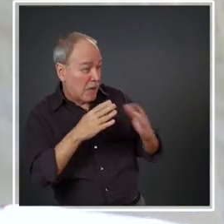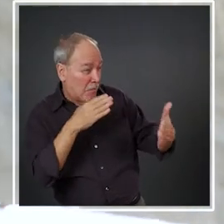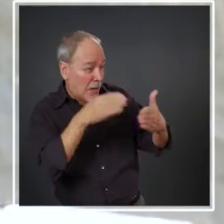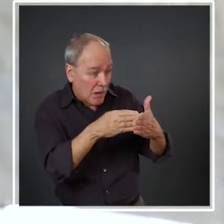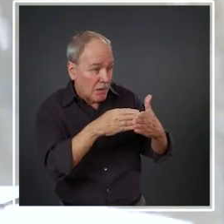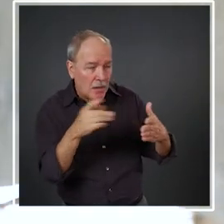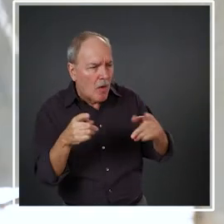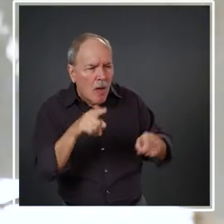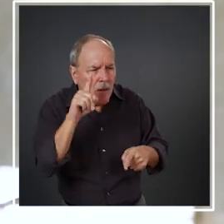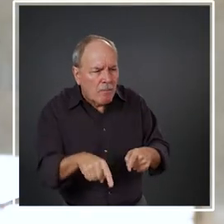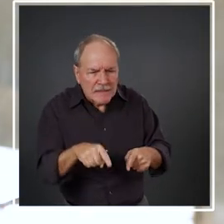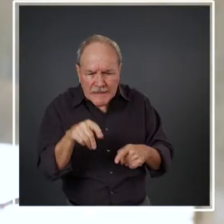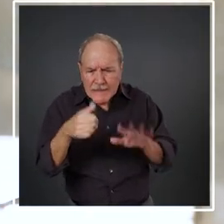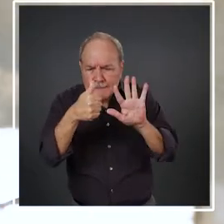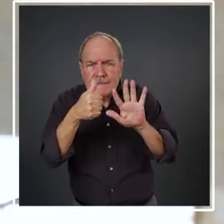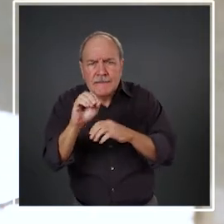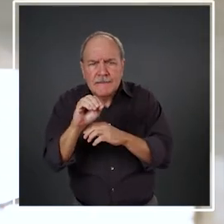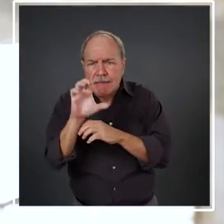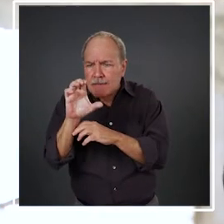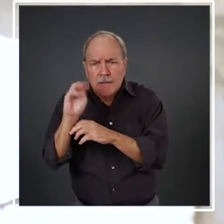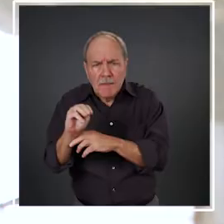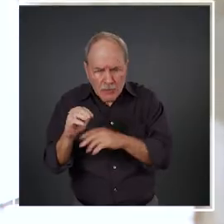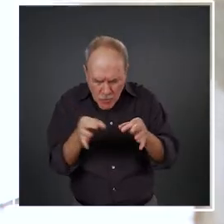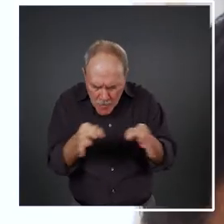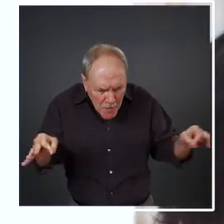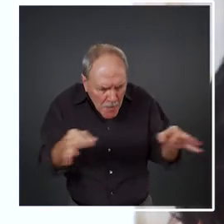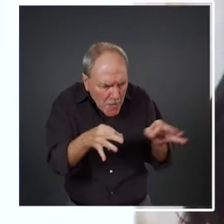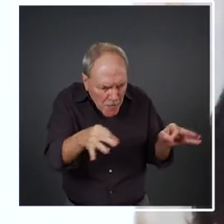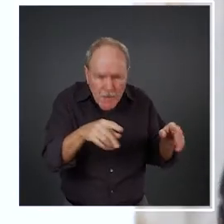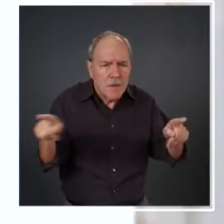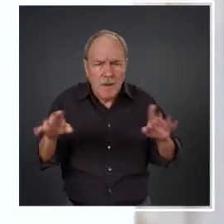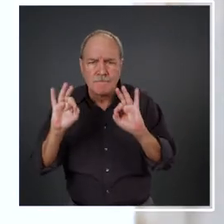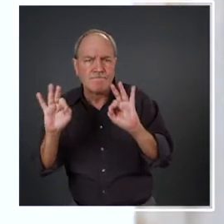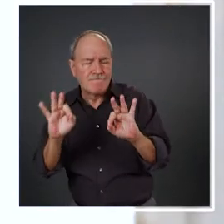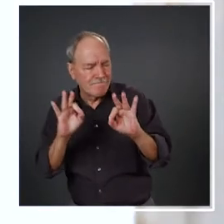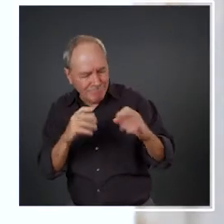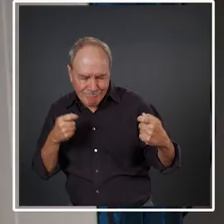if was supposed to be 60 centimeters long, they made it a bit longer. Just for Ahmed.